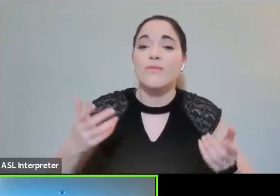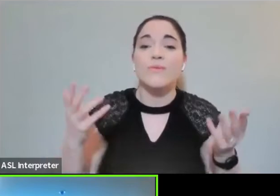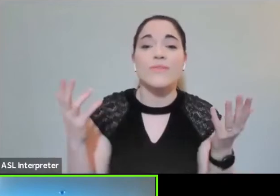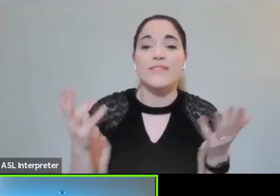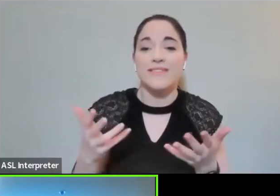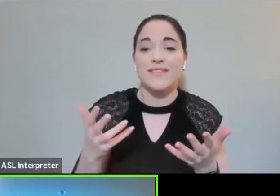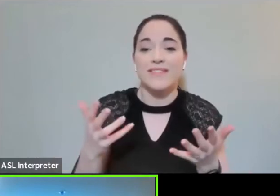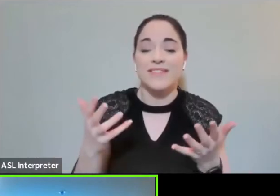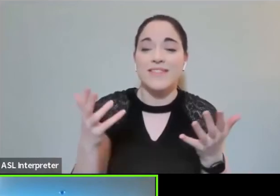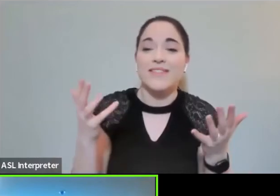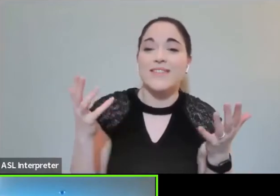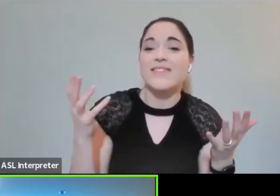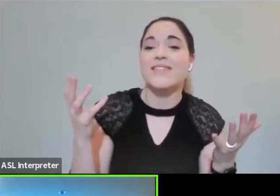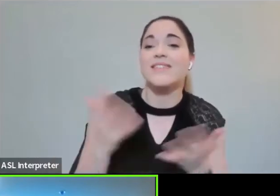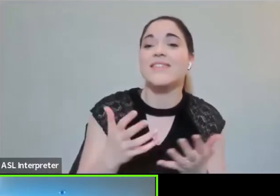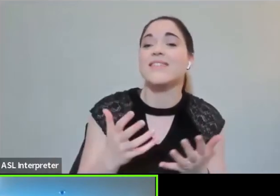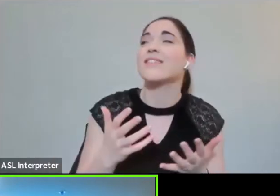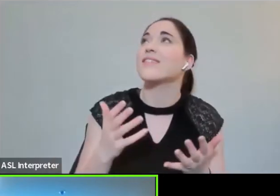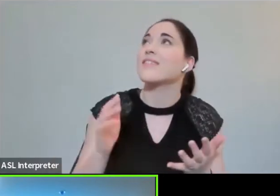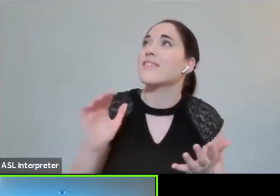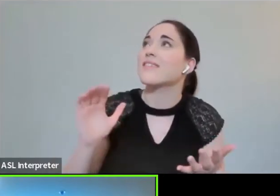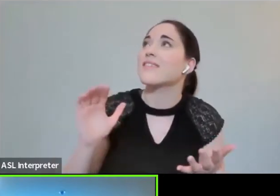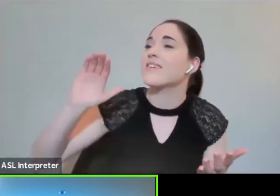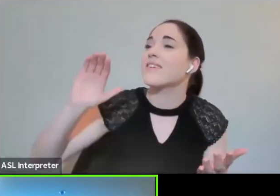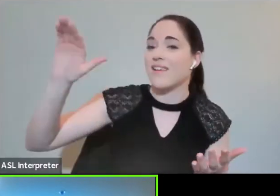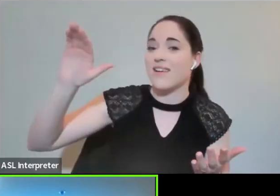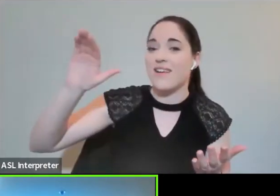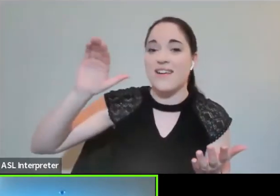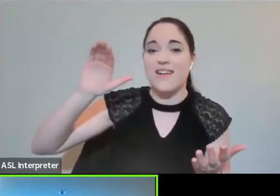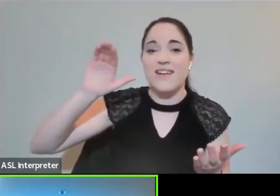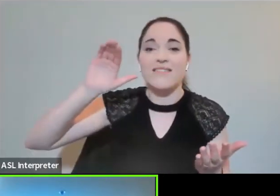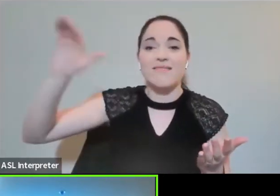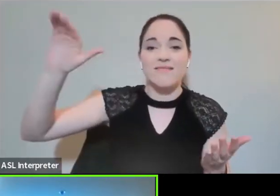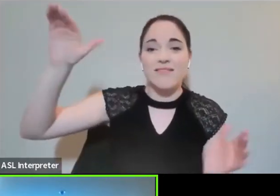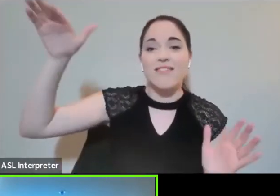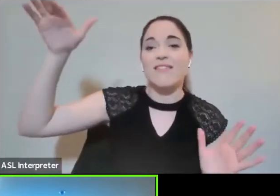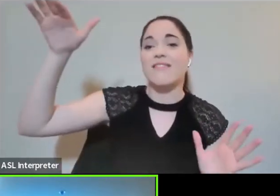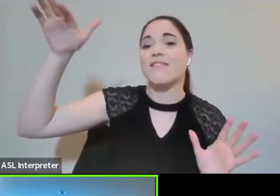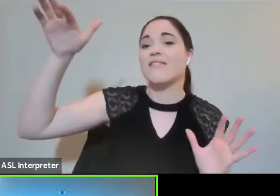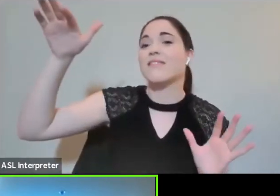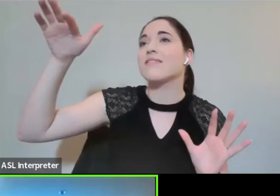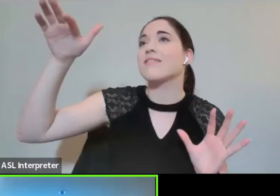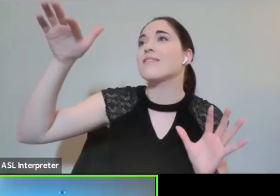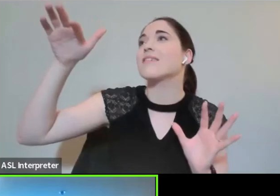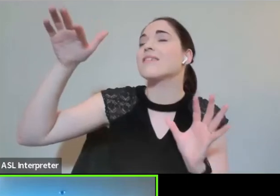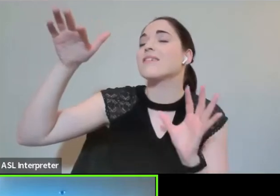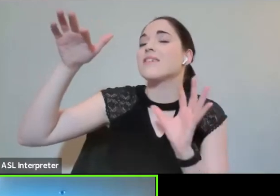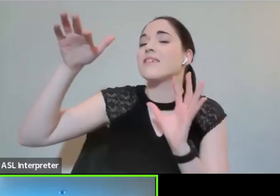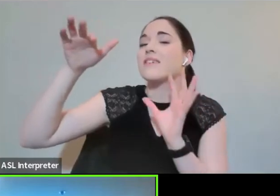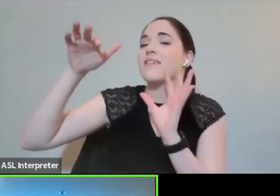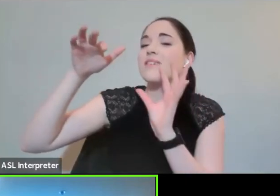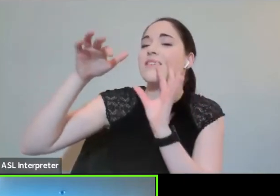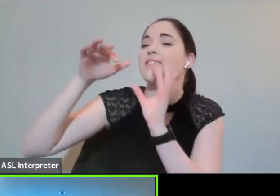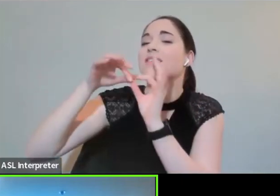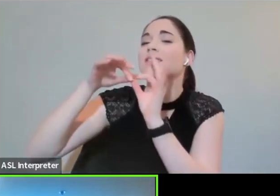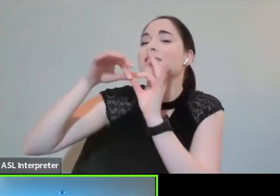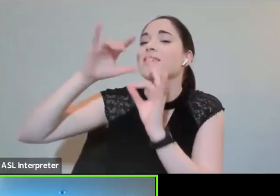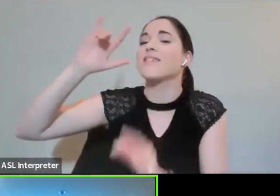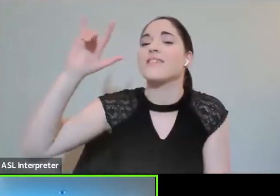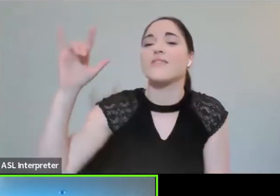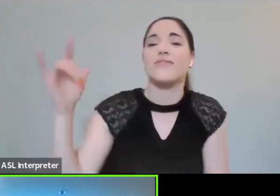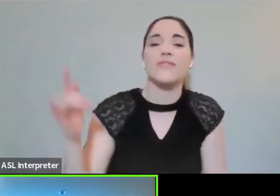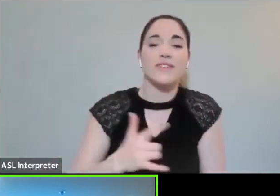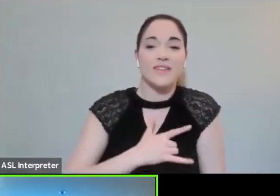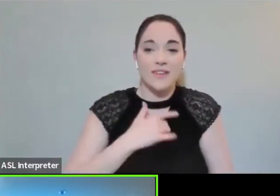Dip your heart in the stream of life Let the pain and the